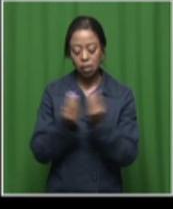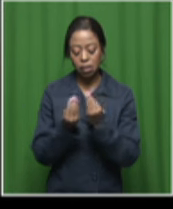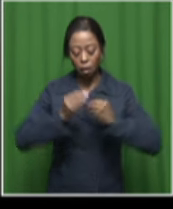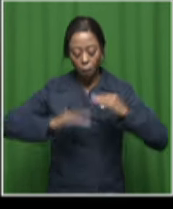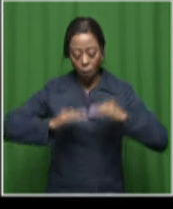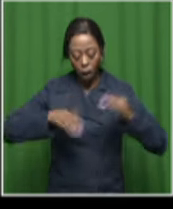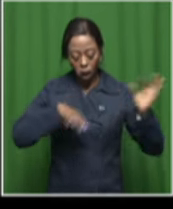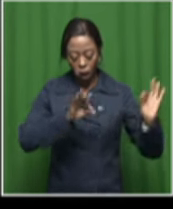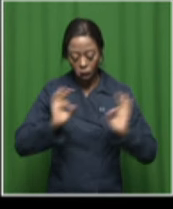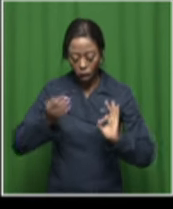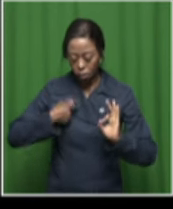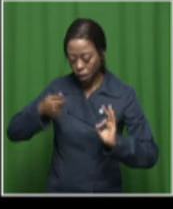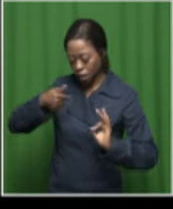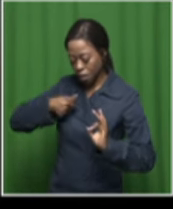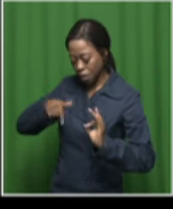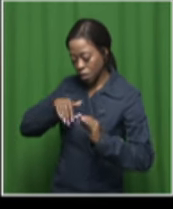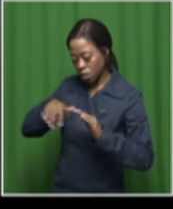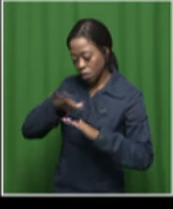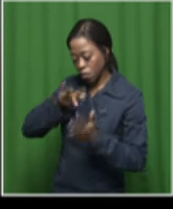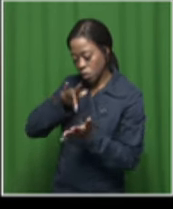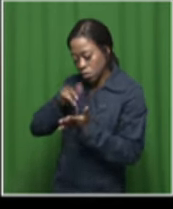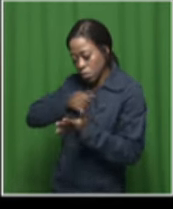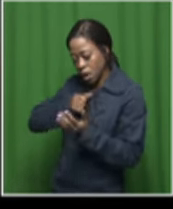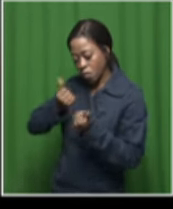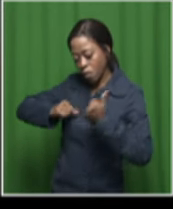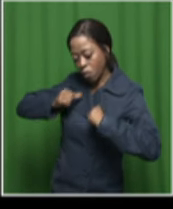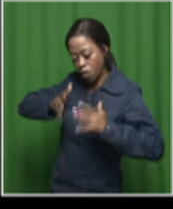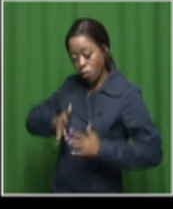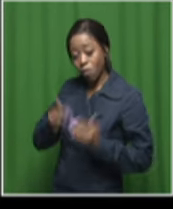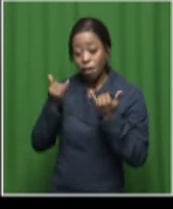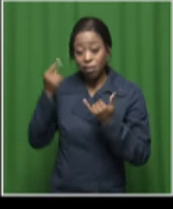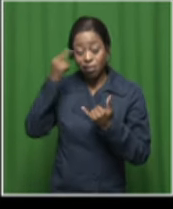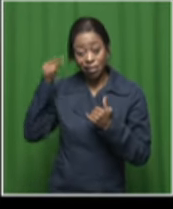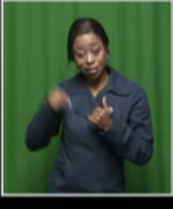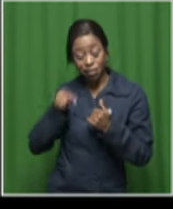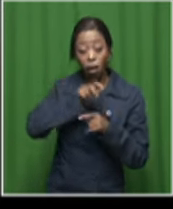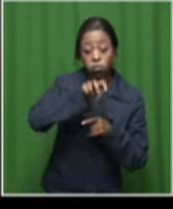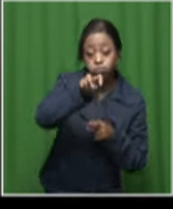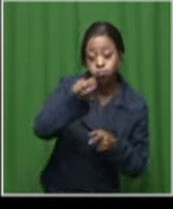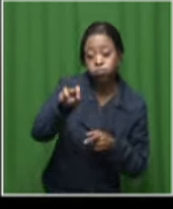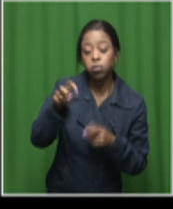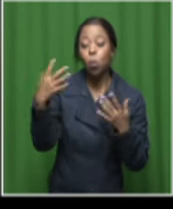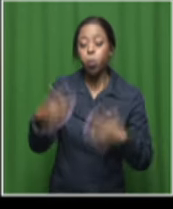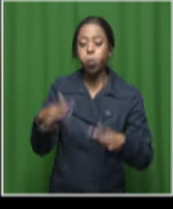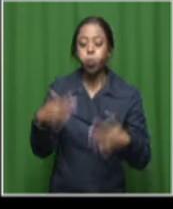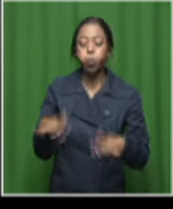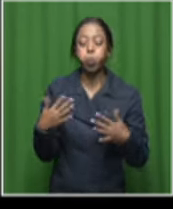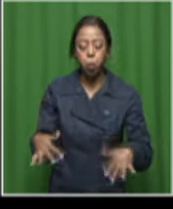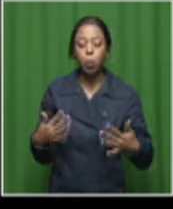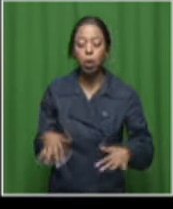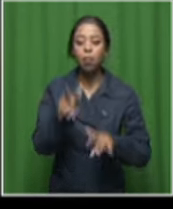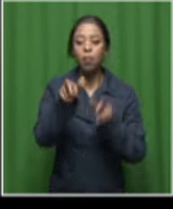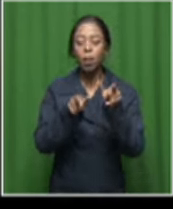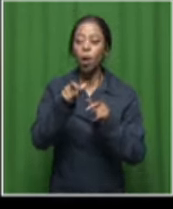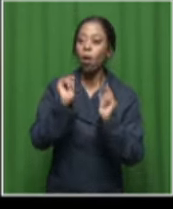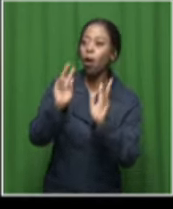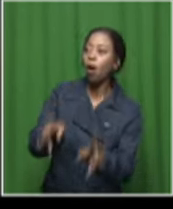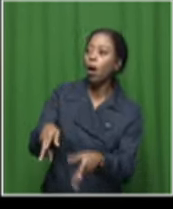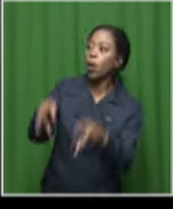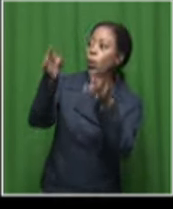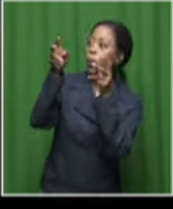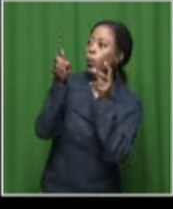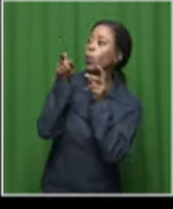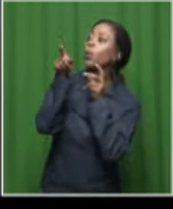of where I am as an artist. And I think this performance and this tour is really where people are going to see that